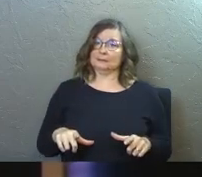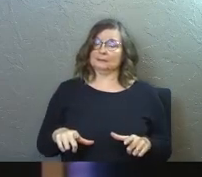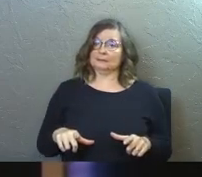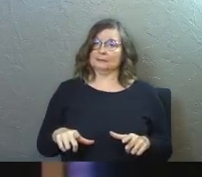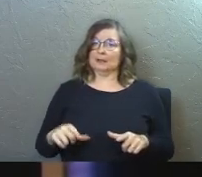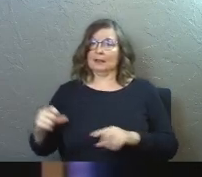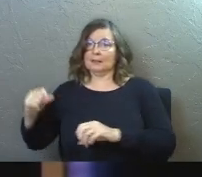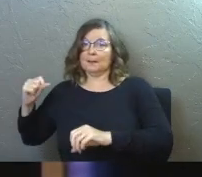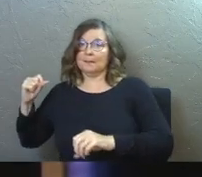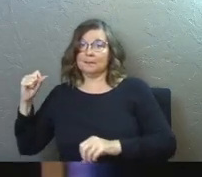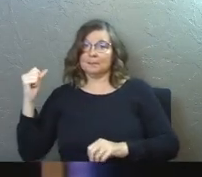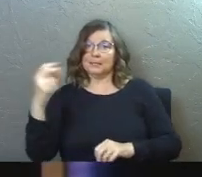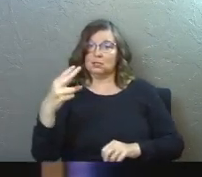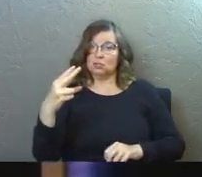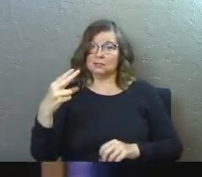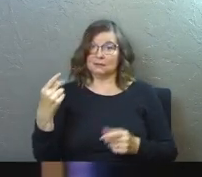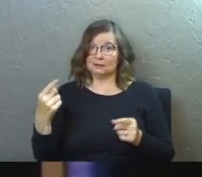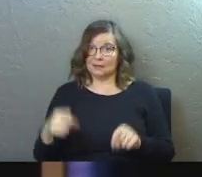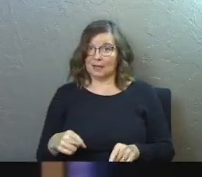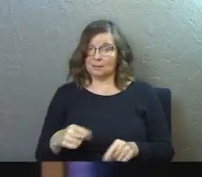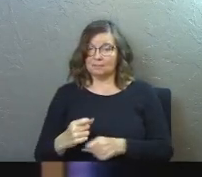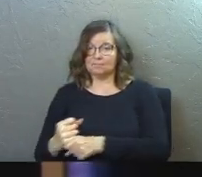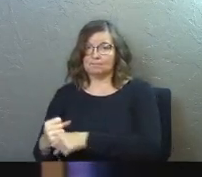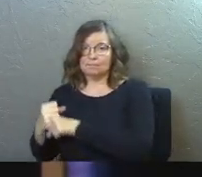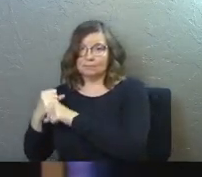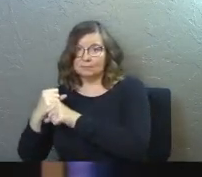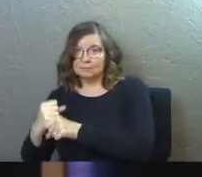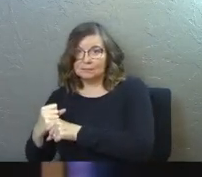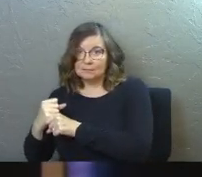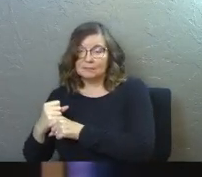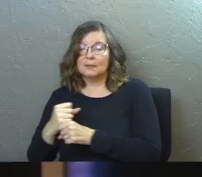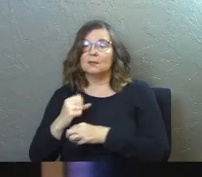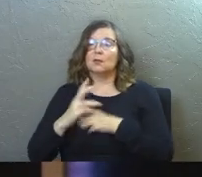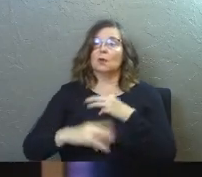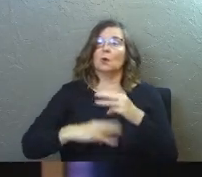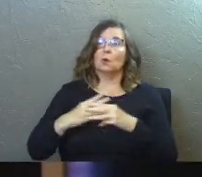Pitches happen, right? It's the World Series.